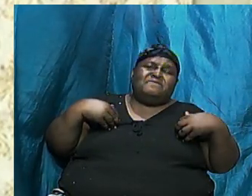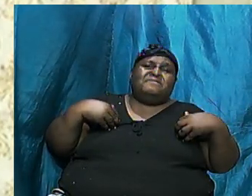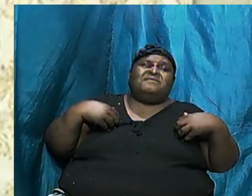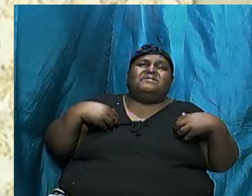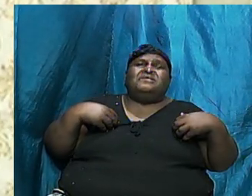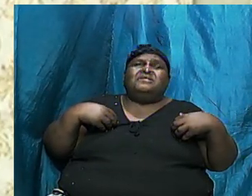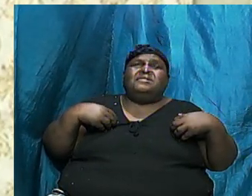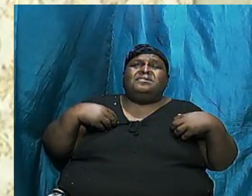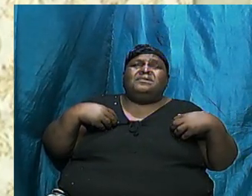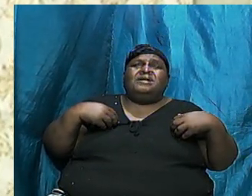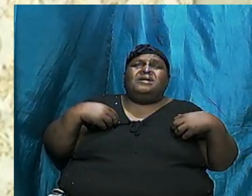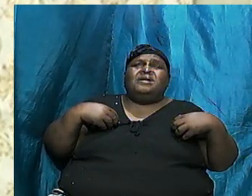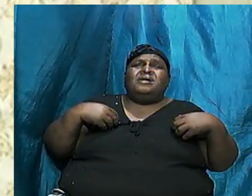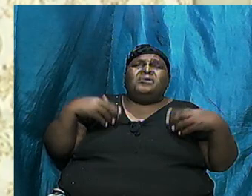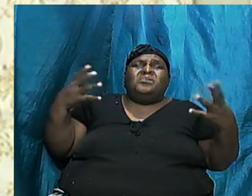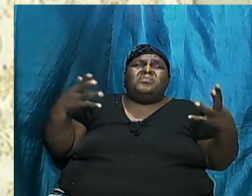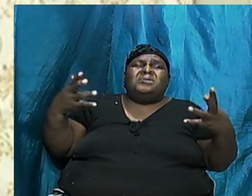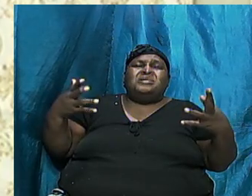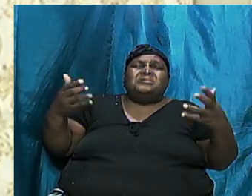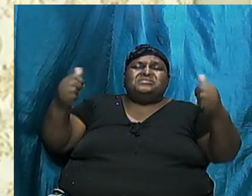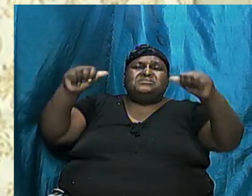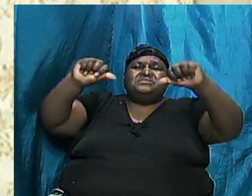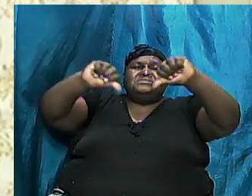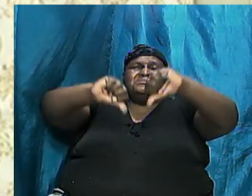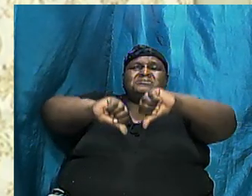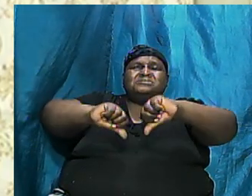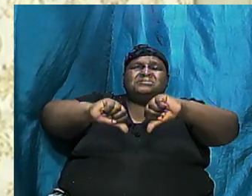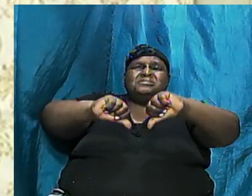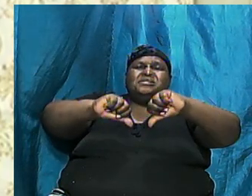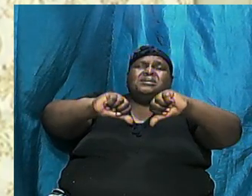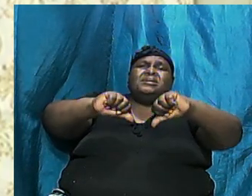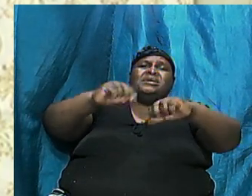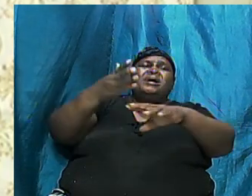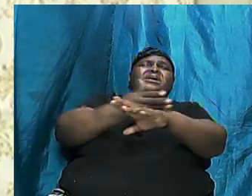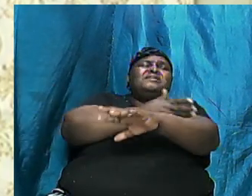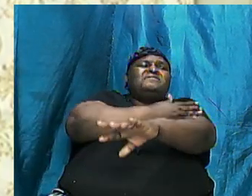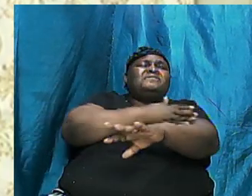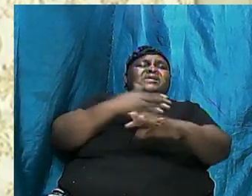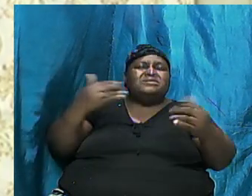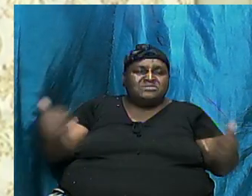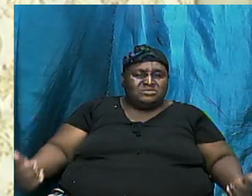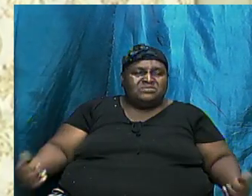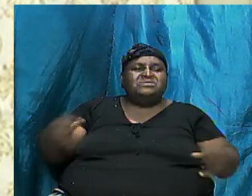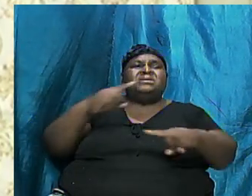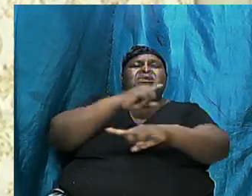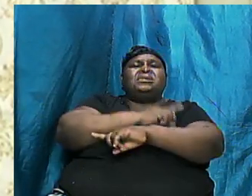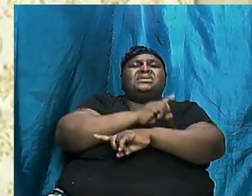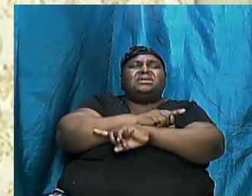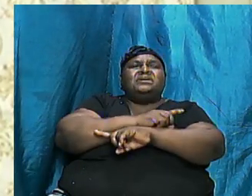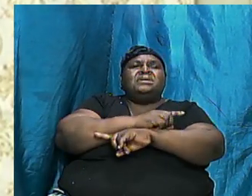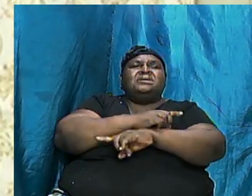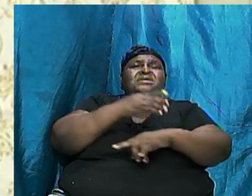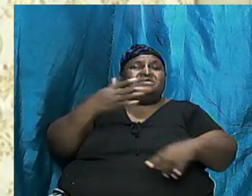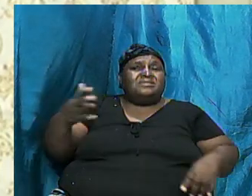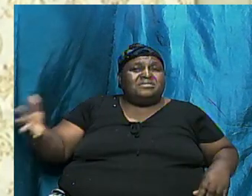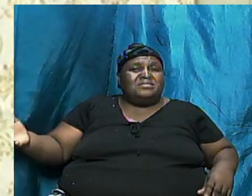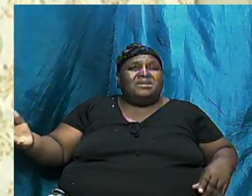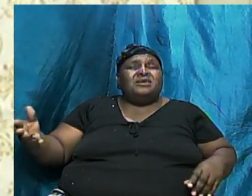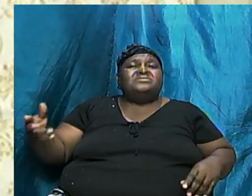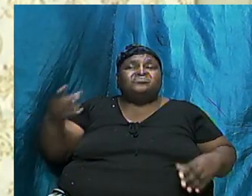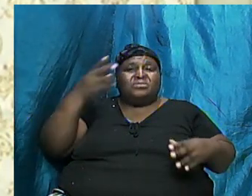scientifically advanced they are today The fact is the things that were